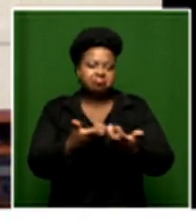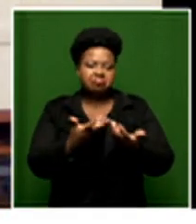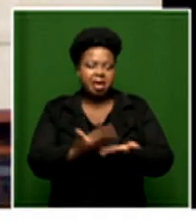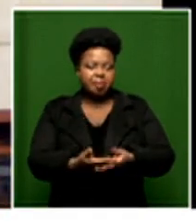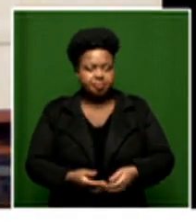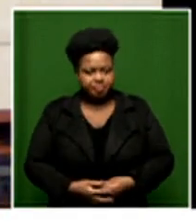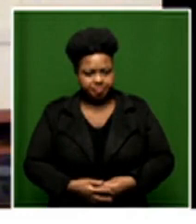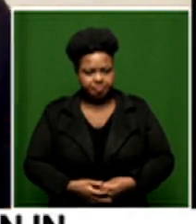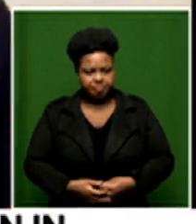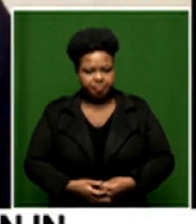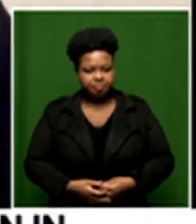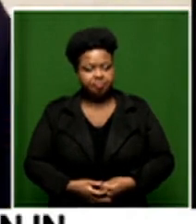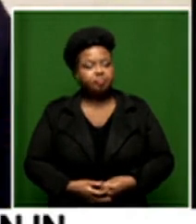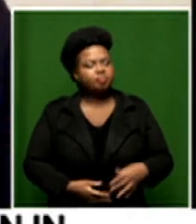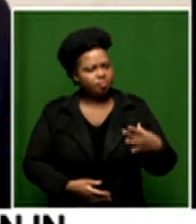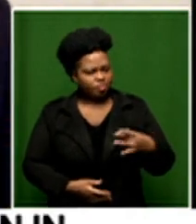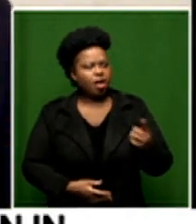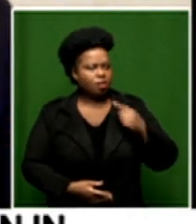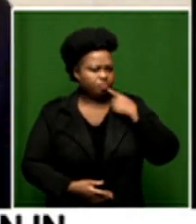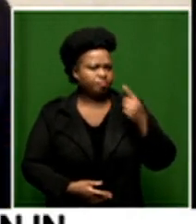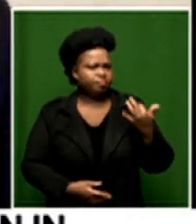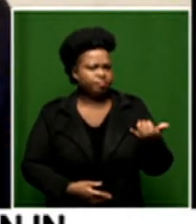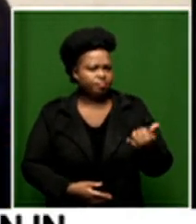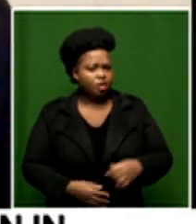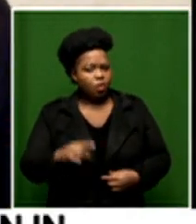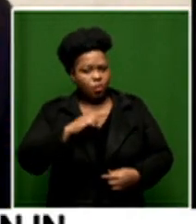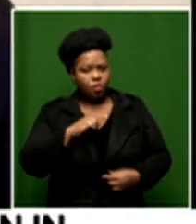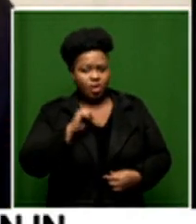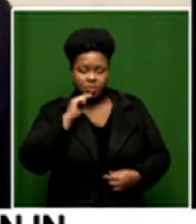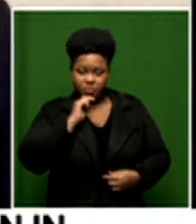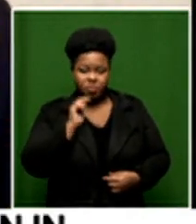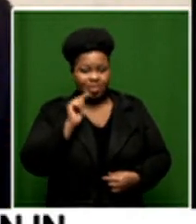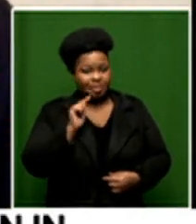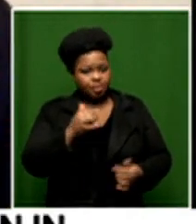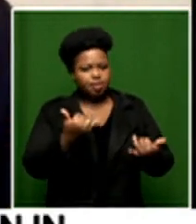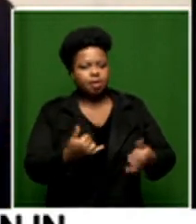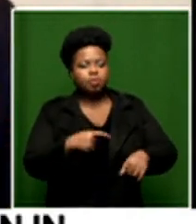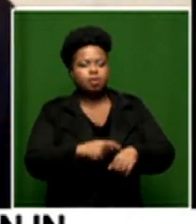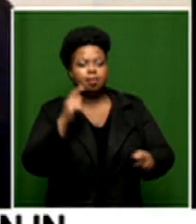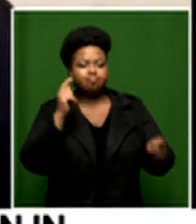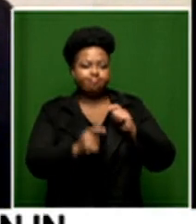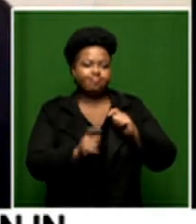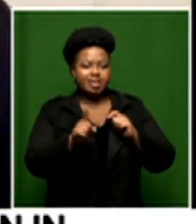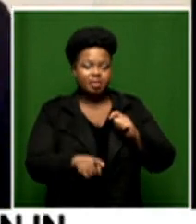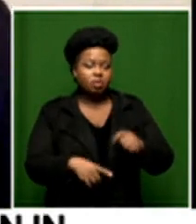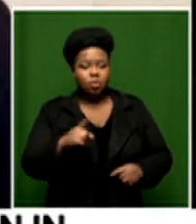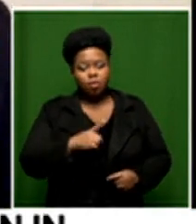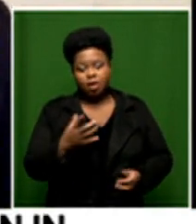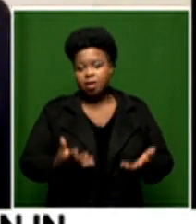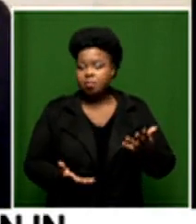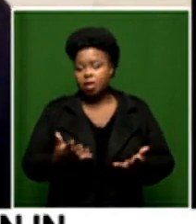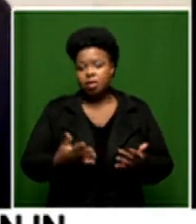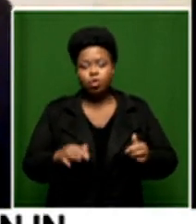requirements i like what you say there because you know this is this is the time for change and we very well may have